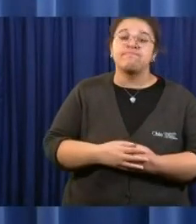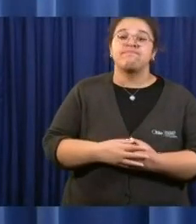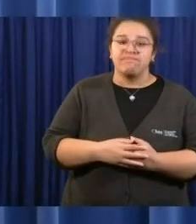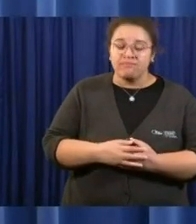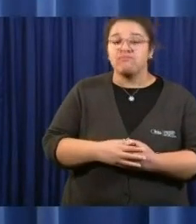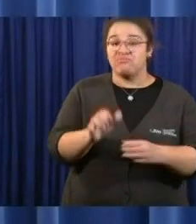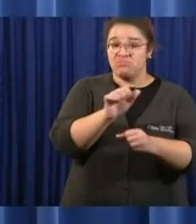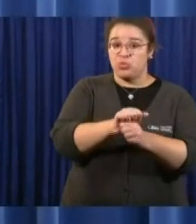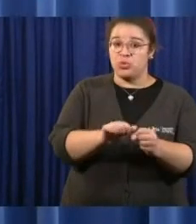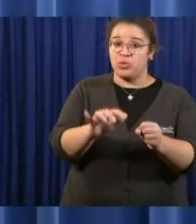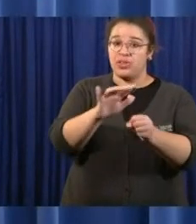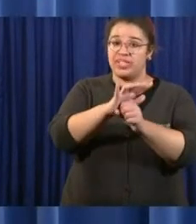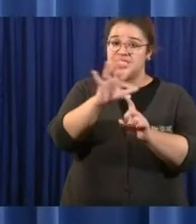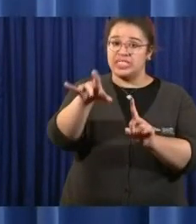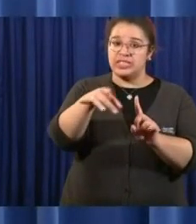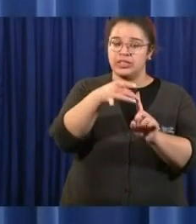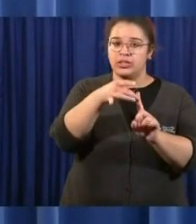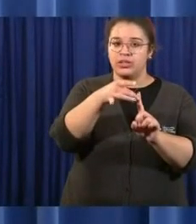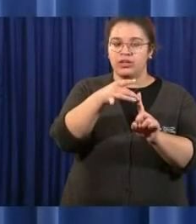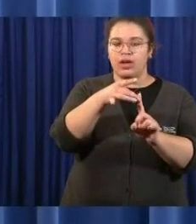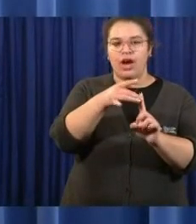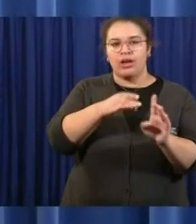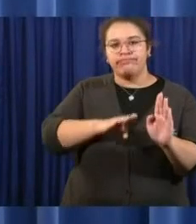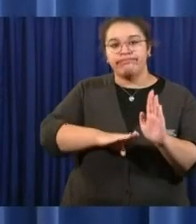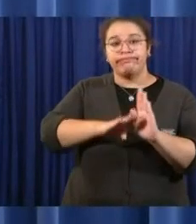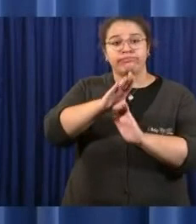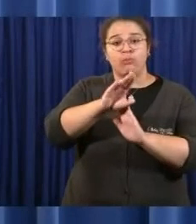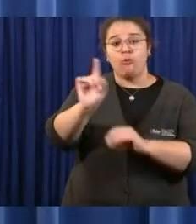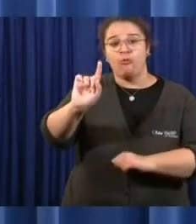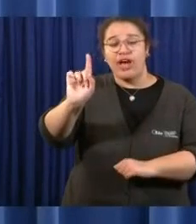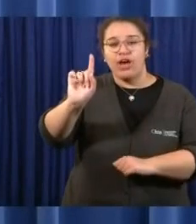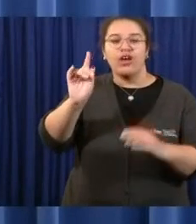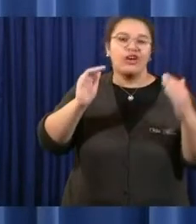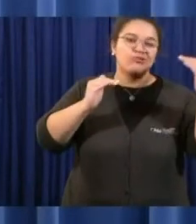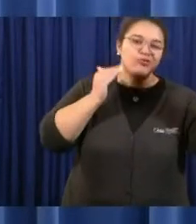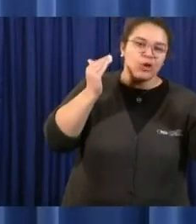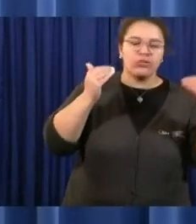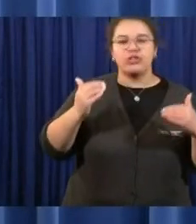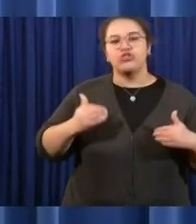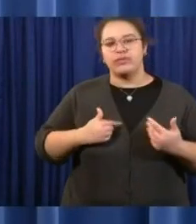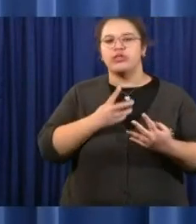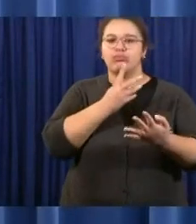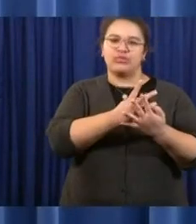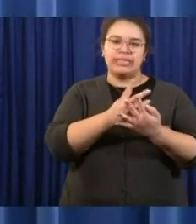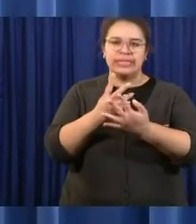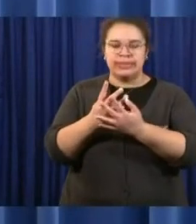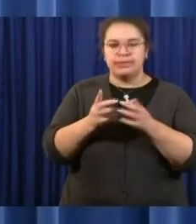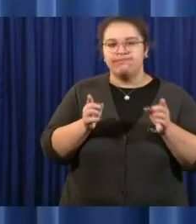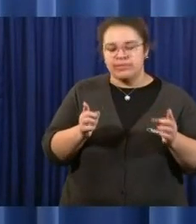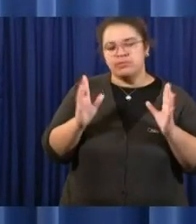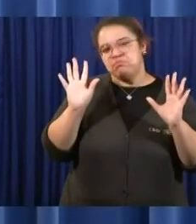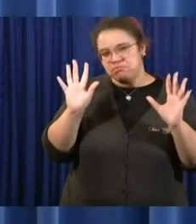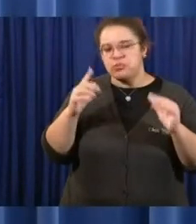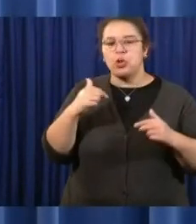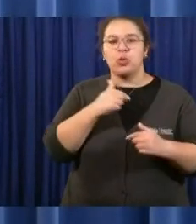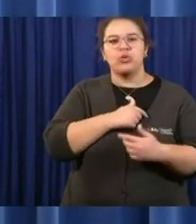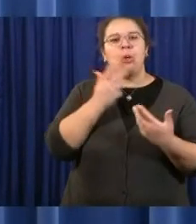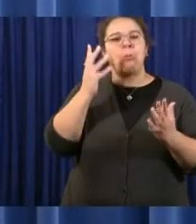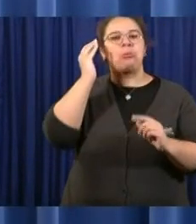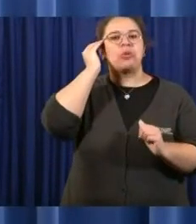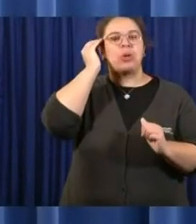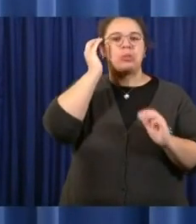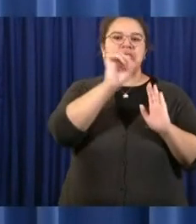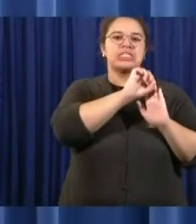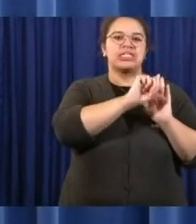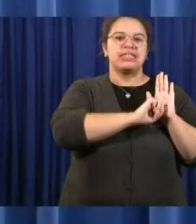climb in adult and juvenile prisons in Ohio. We're obviously familiar with what's going on in state prisons, but